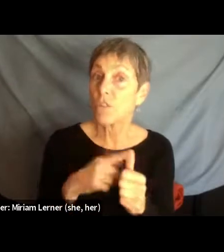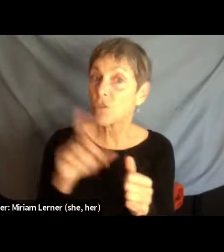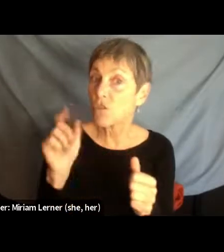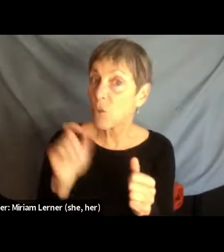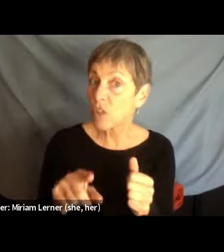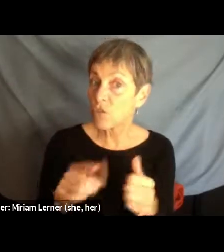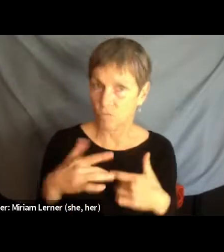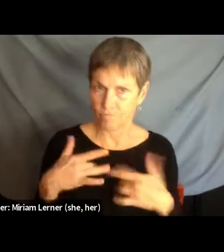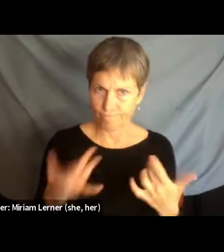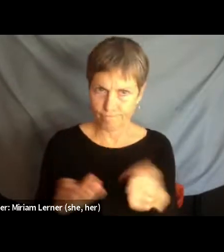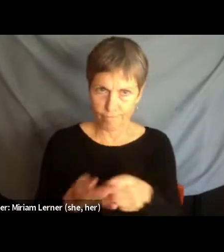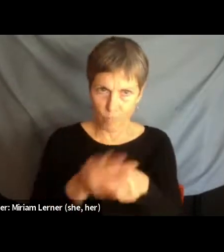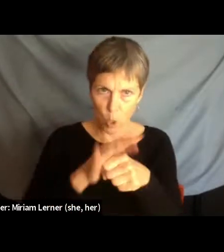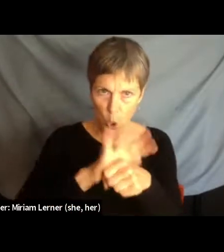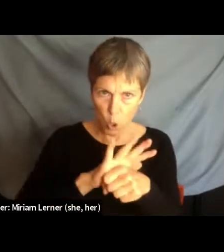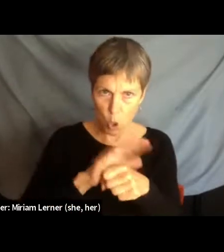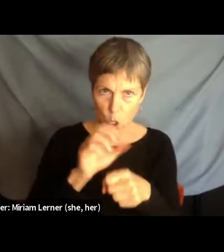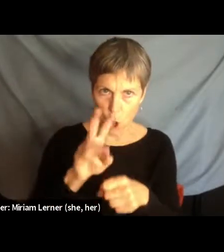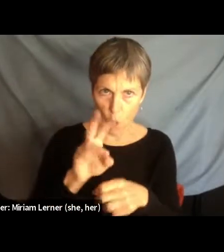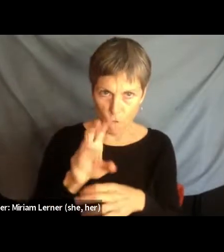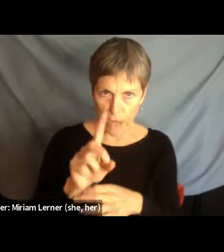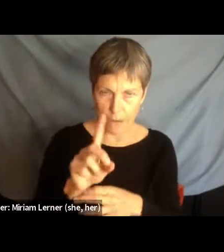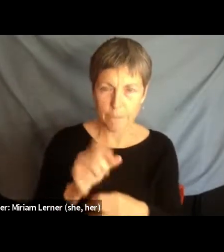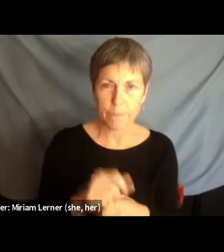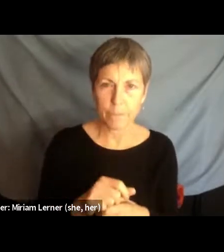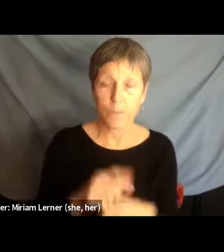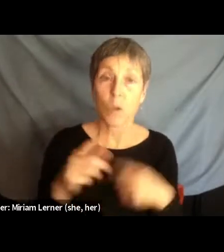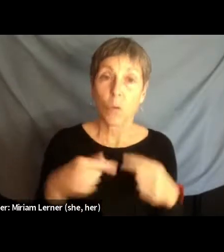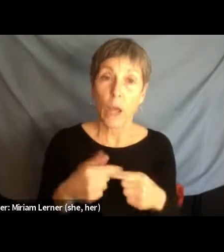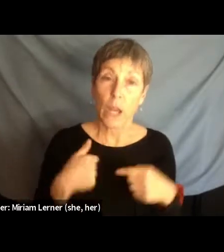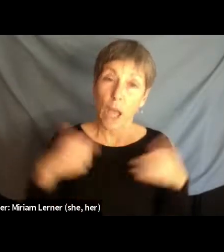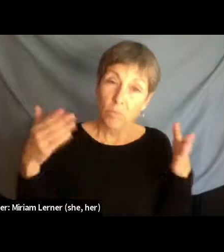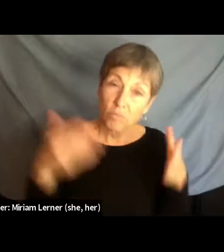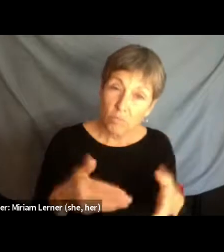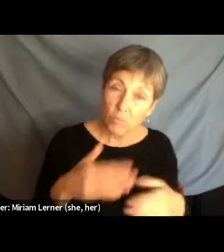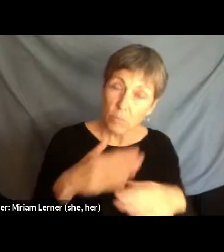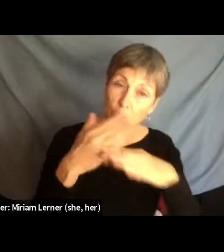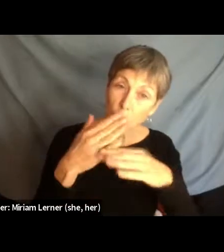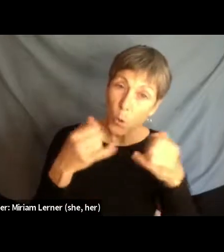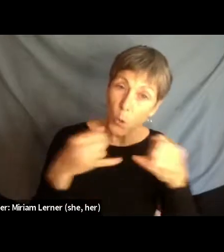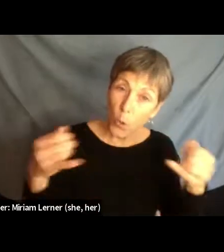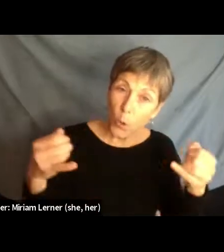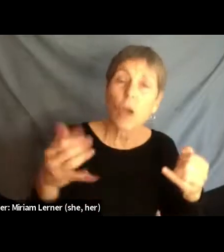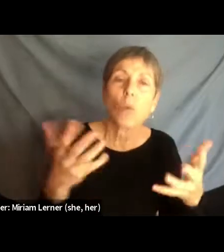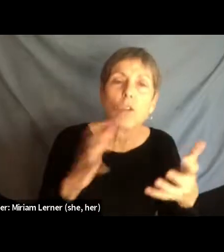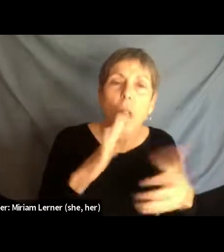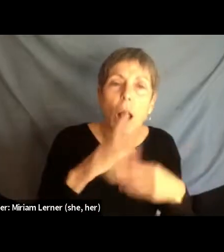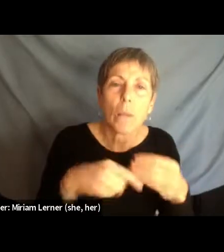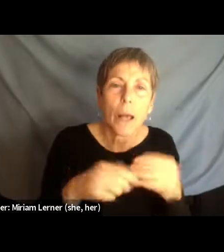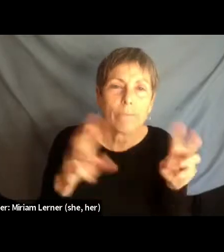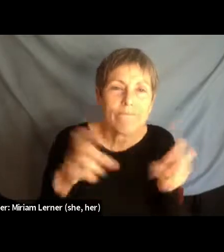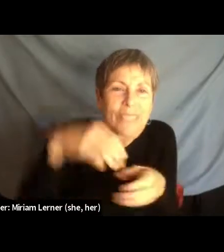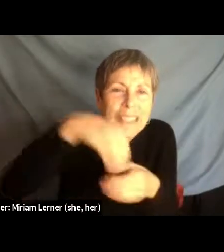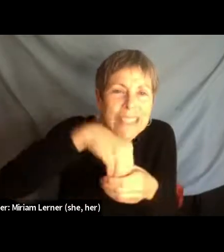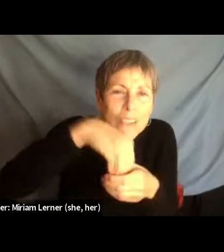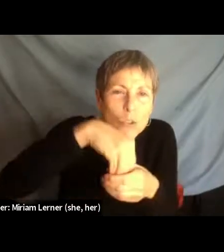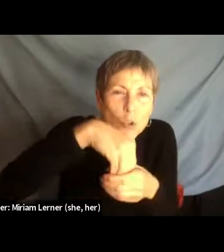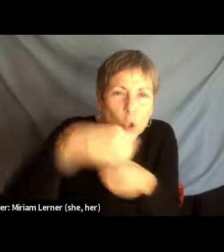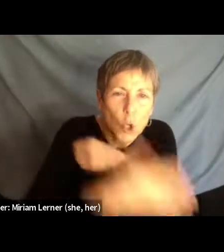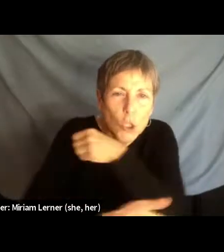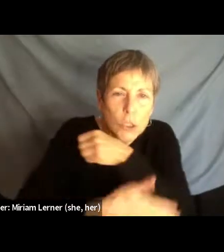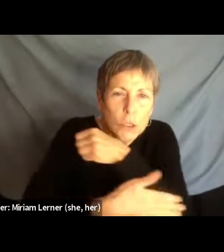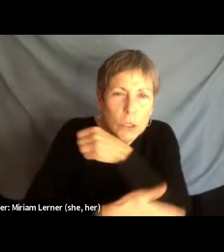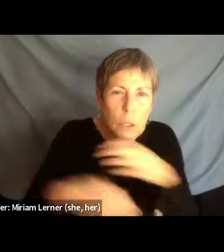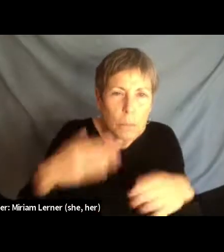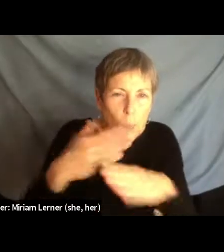COVID. And here, when I talk about borders, I'll be talking about internal borders, the often not